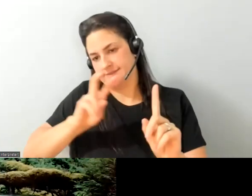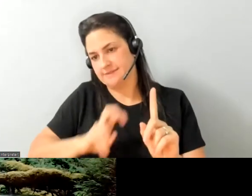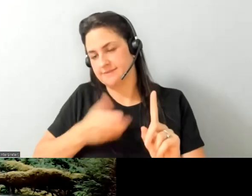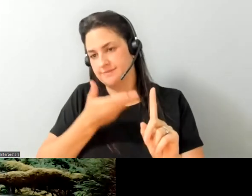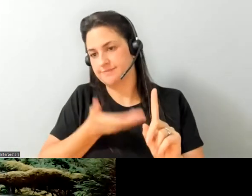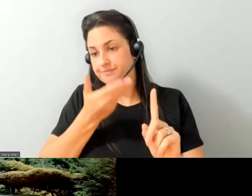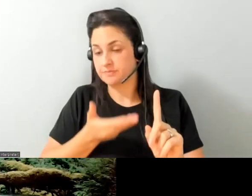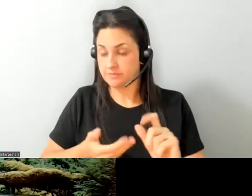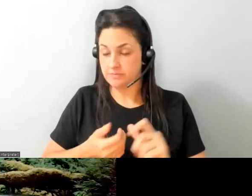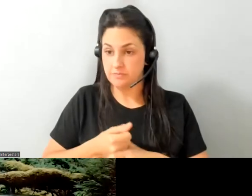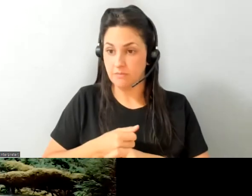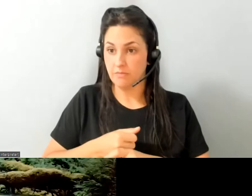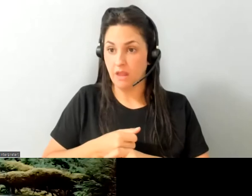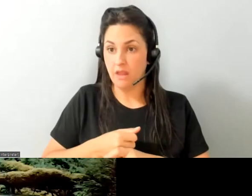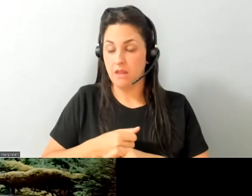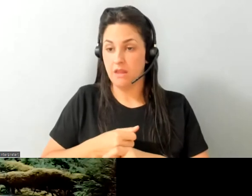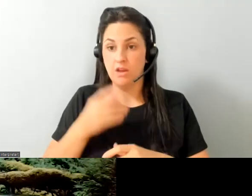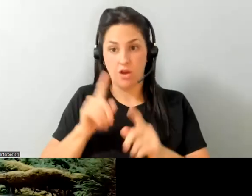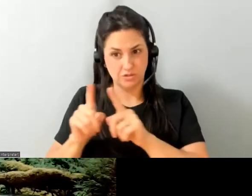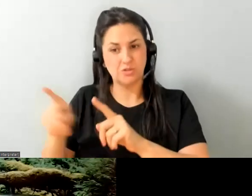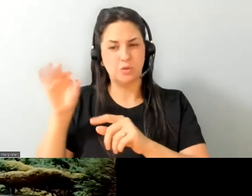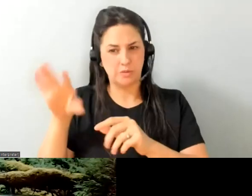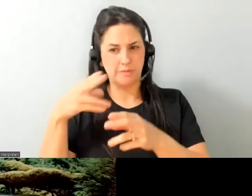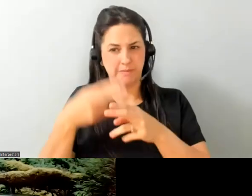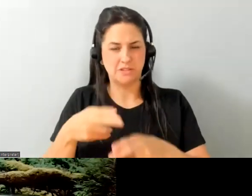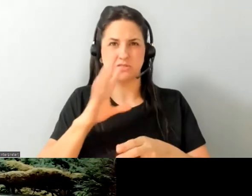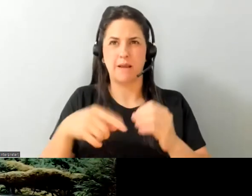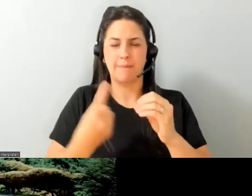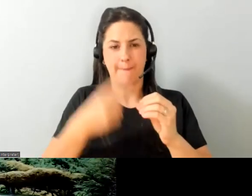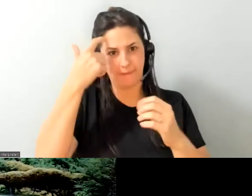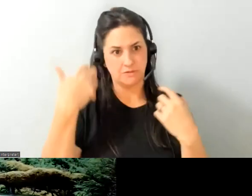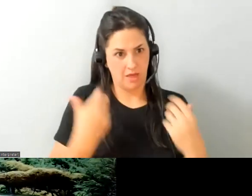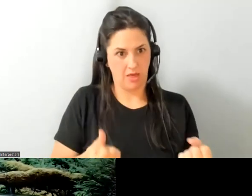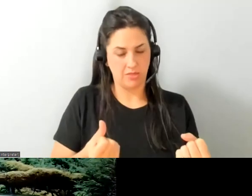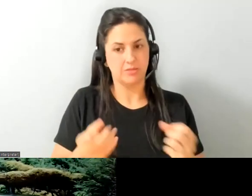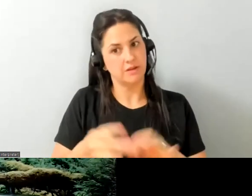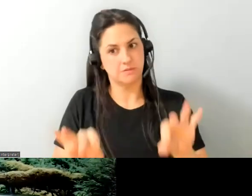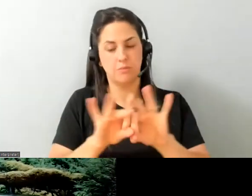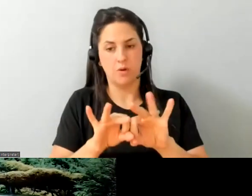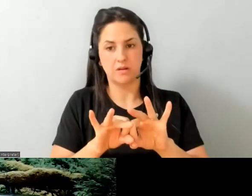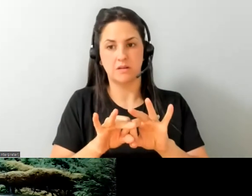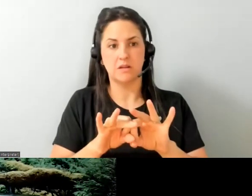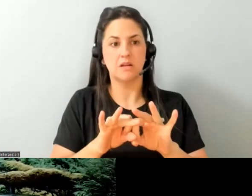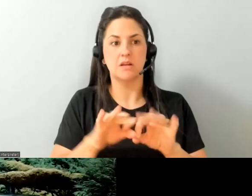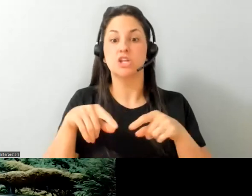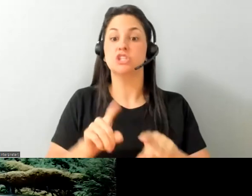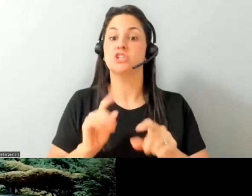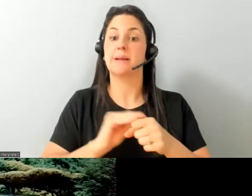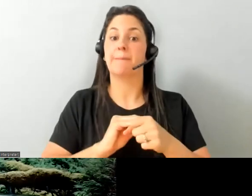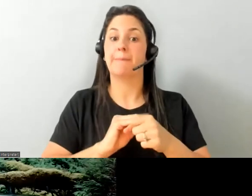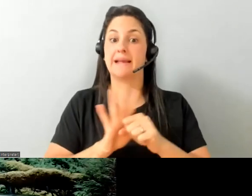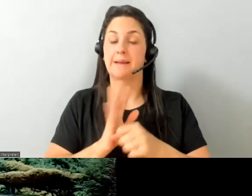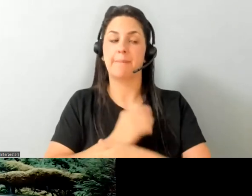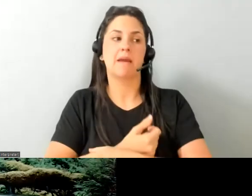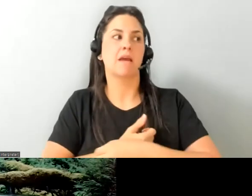and you also mentioned about mental health and i think that is um and the pandemic has really opened